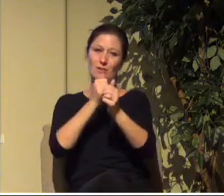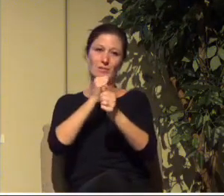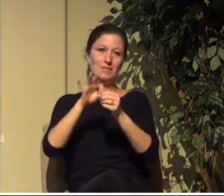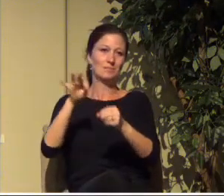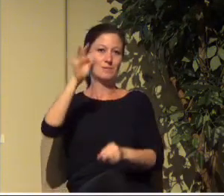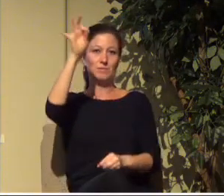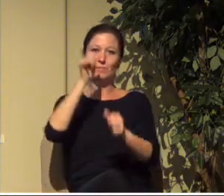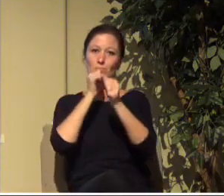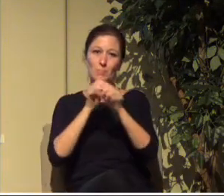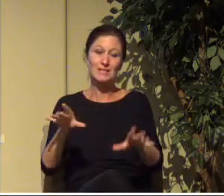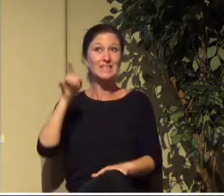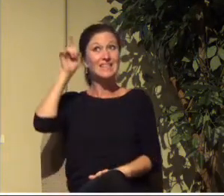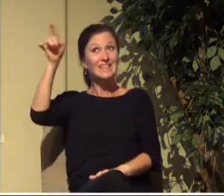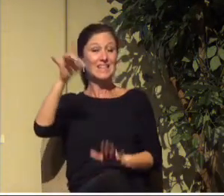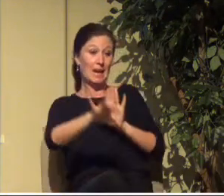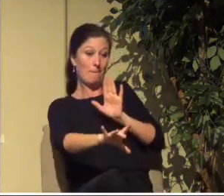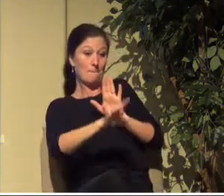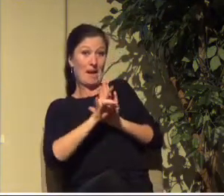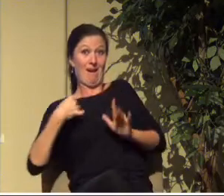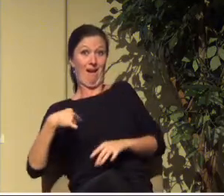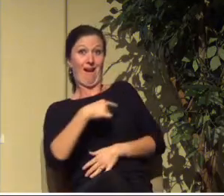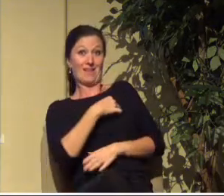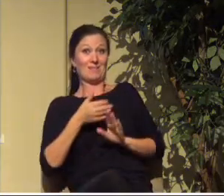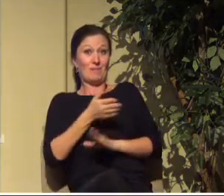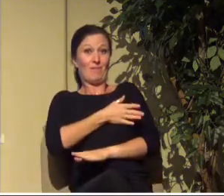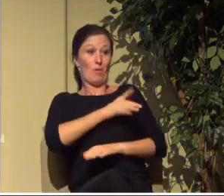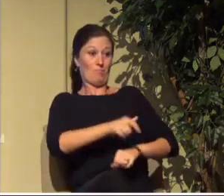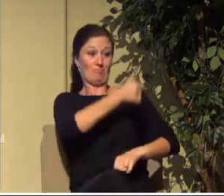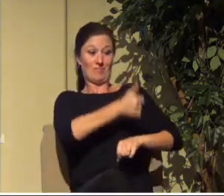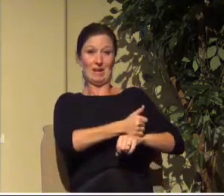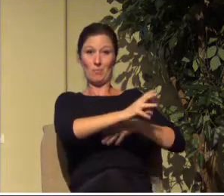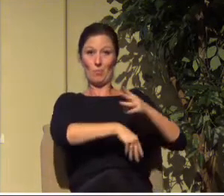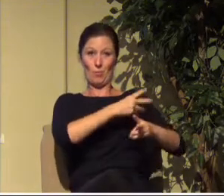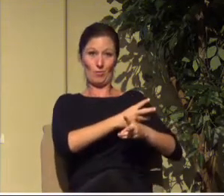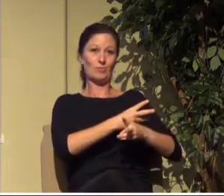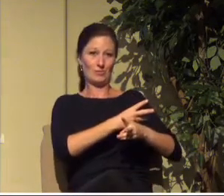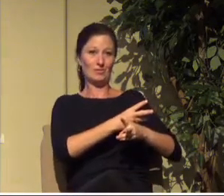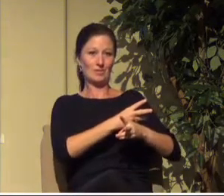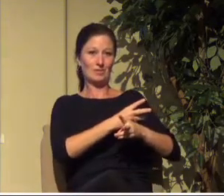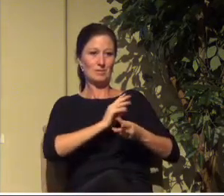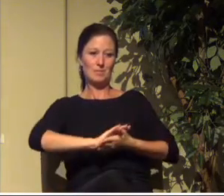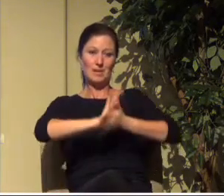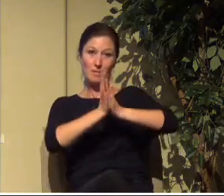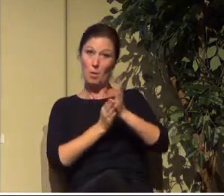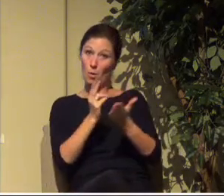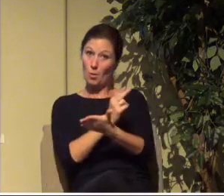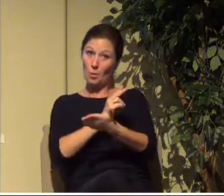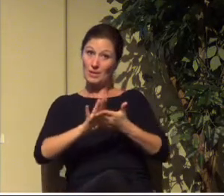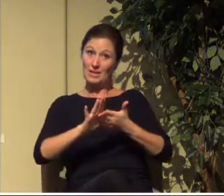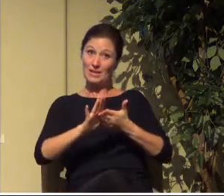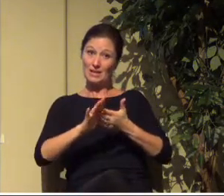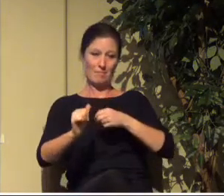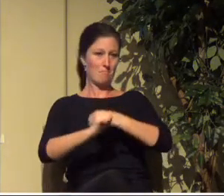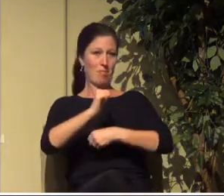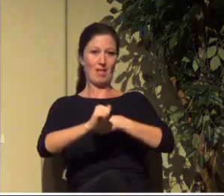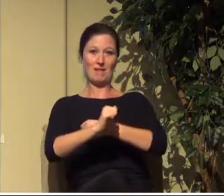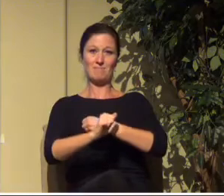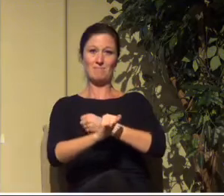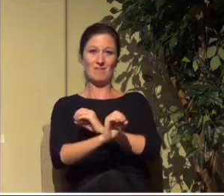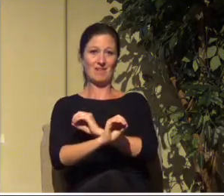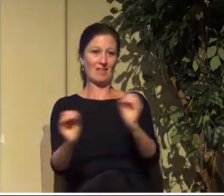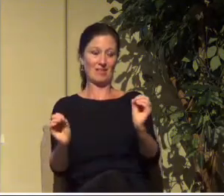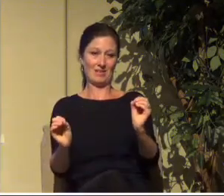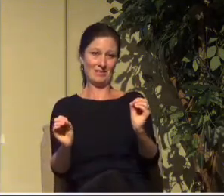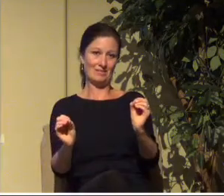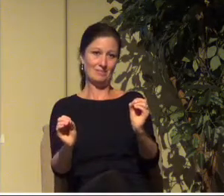him before the creation of the world to be holy and blameless in his sight. In love he predestined us to be adopted